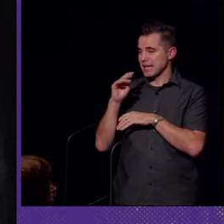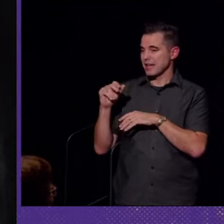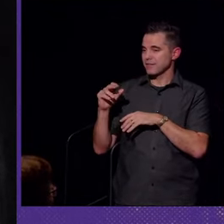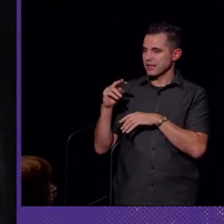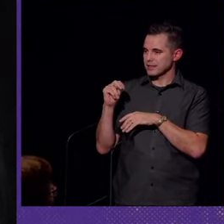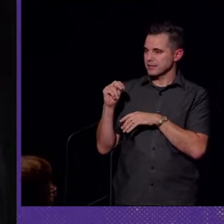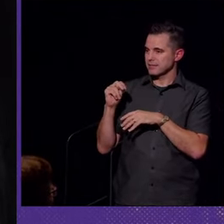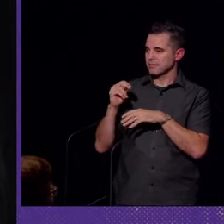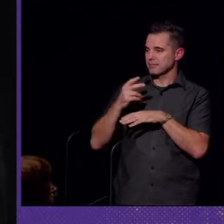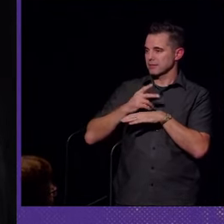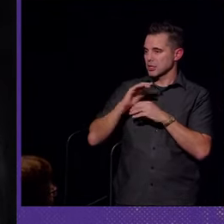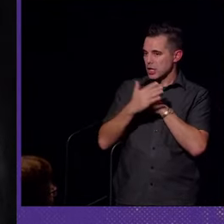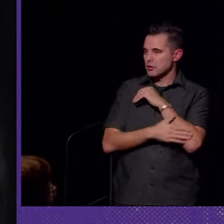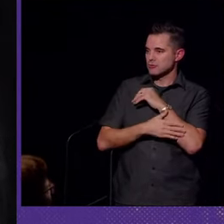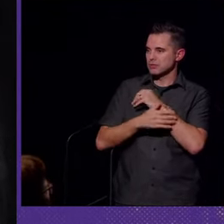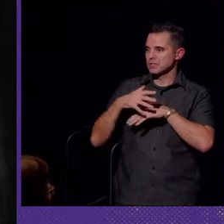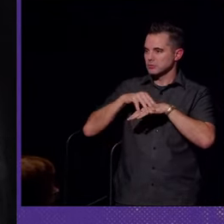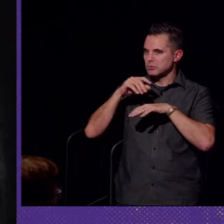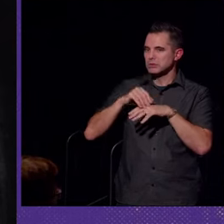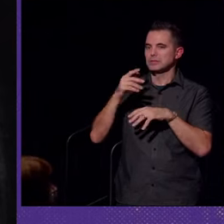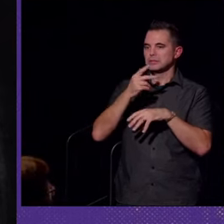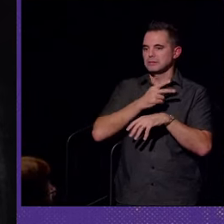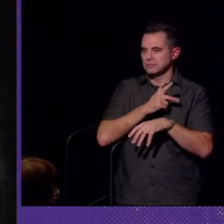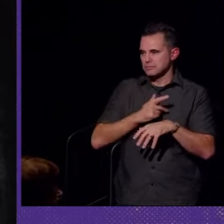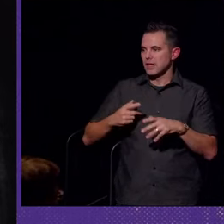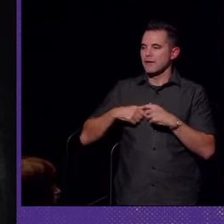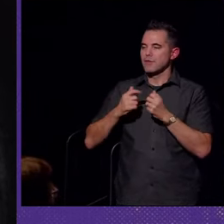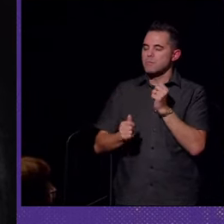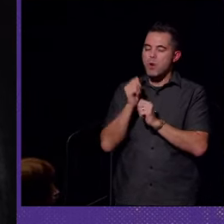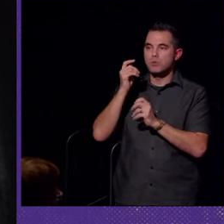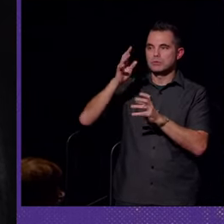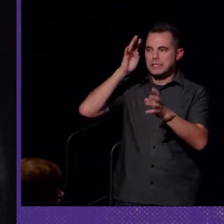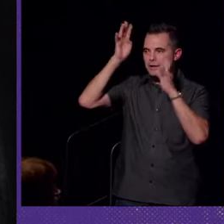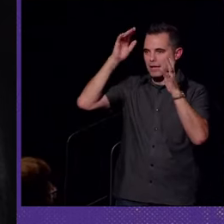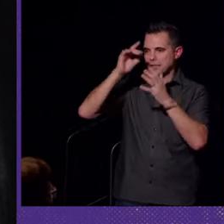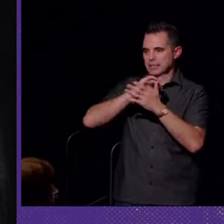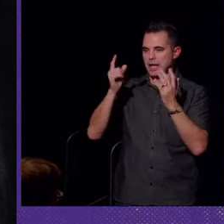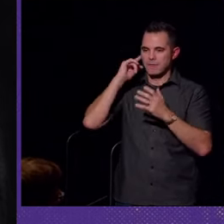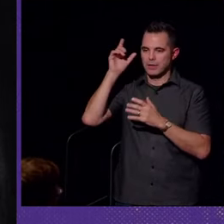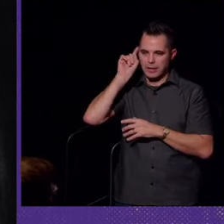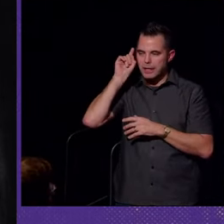the most innovative design for hearing aids. Um,